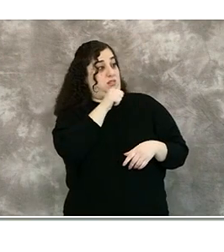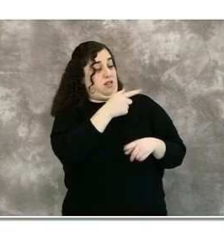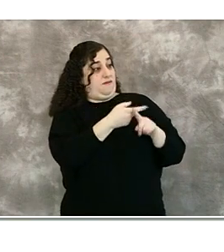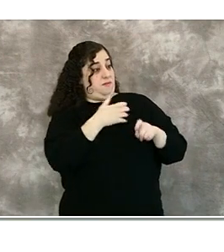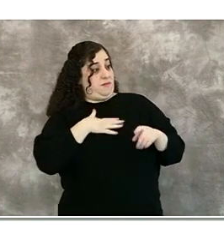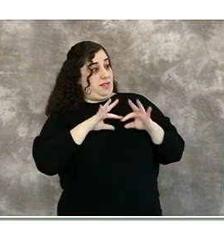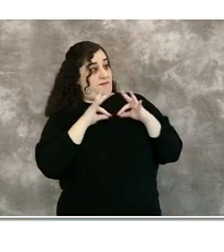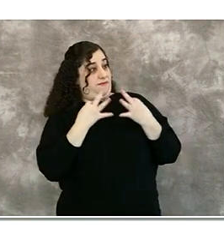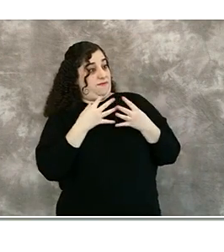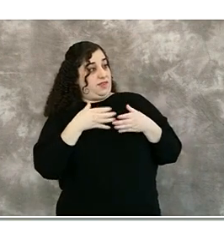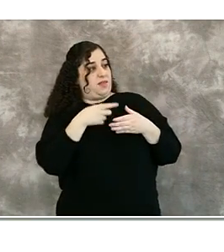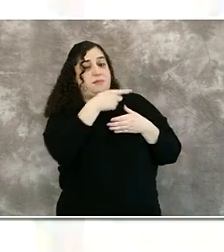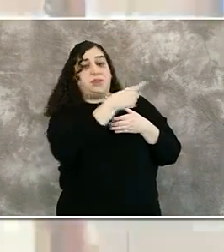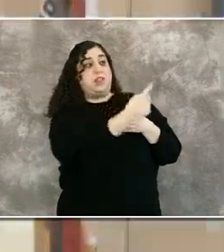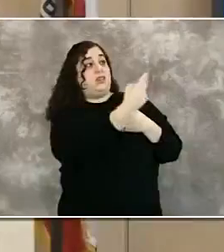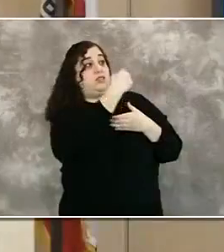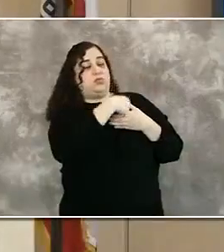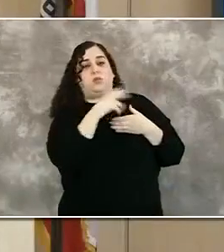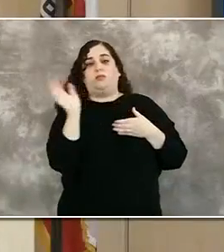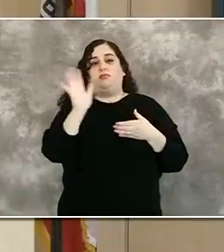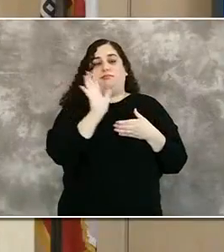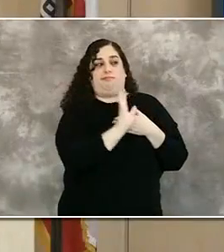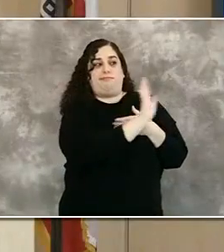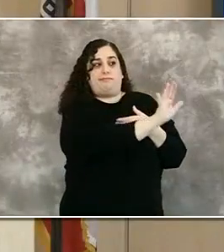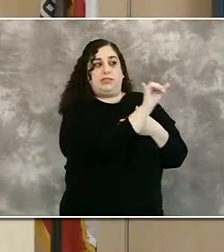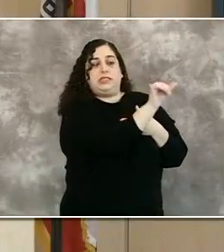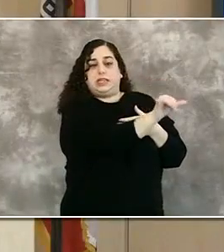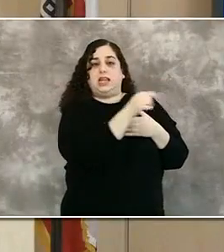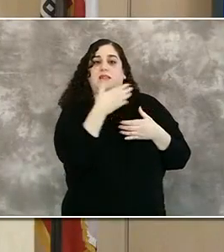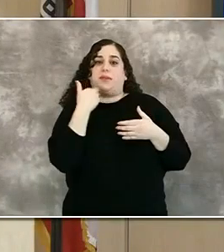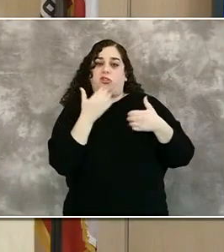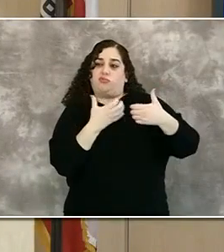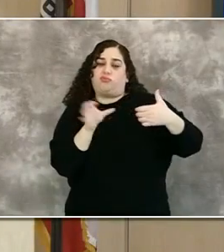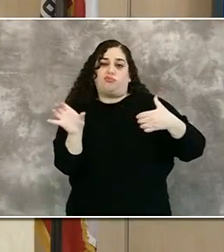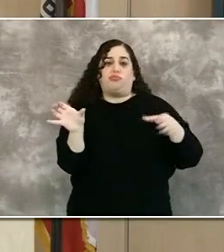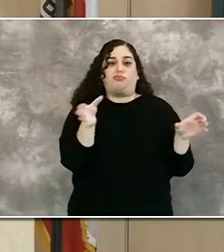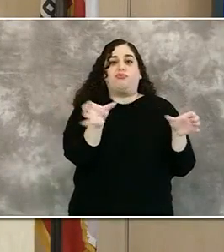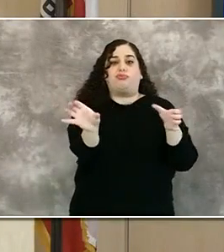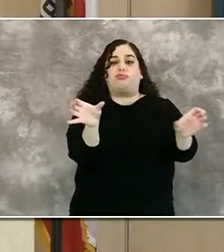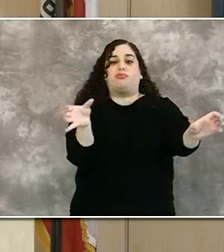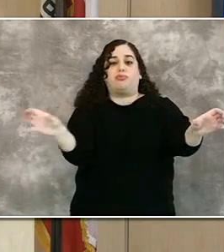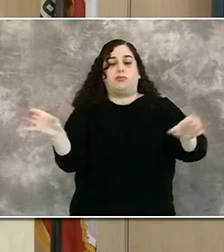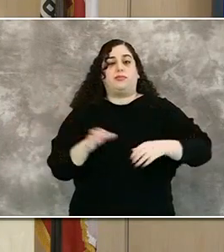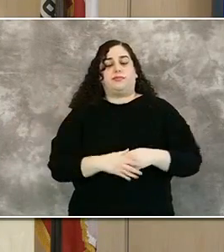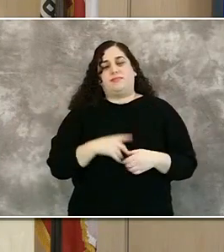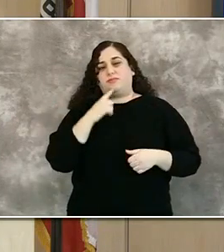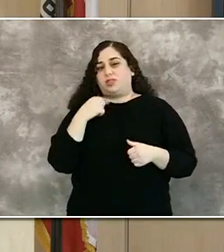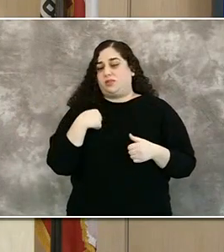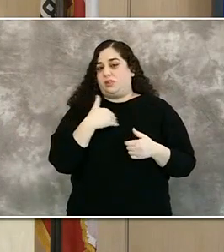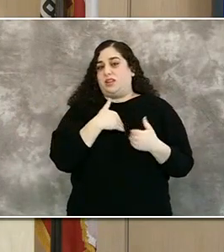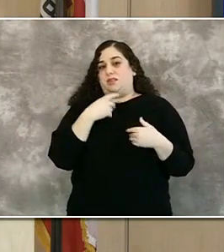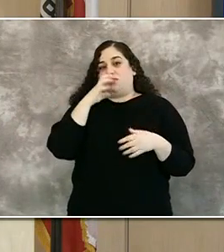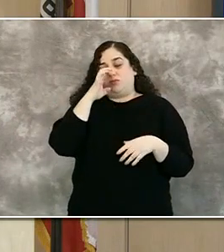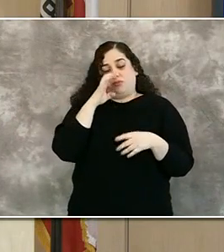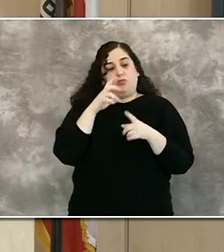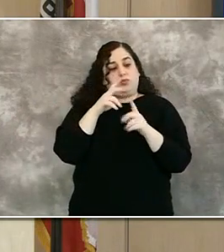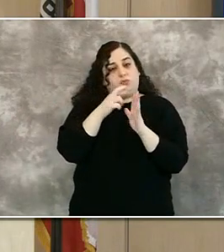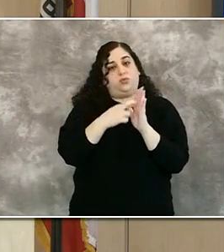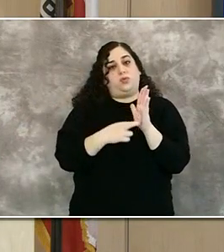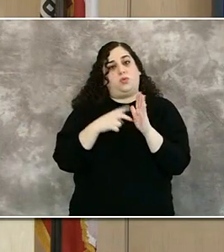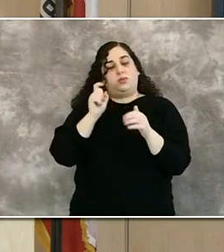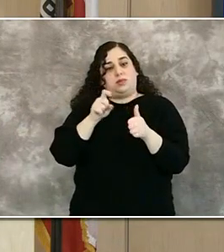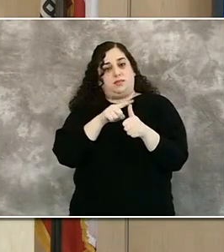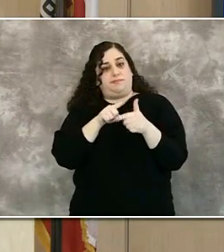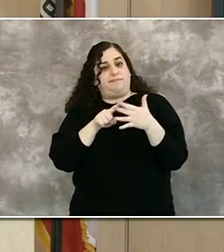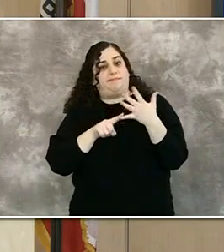at home. at at at type of And if we don't bend that curve down